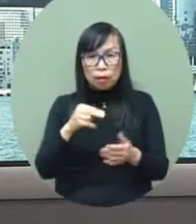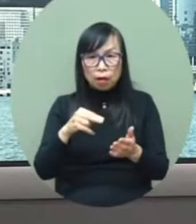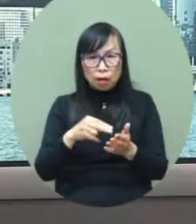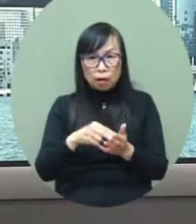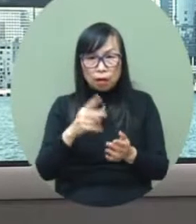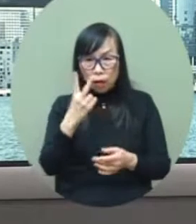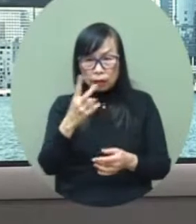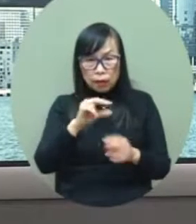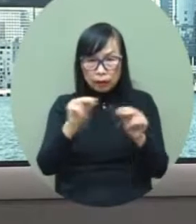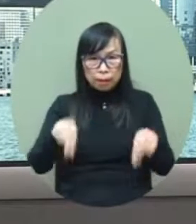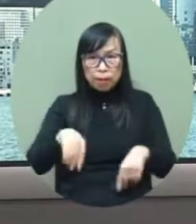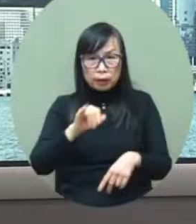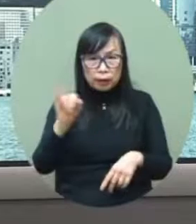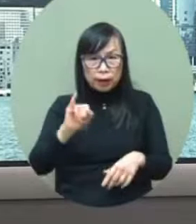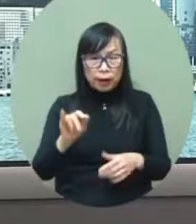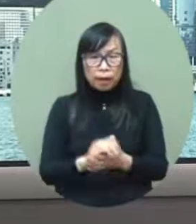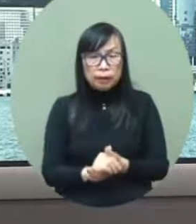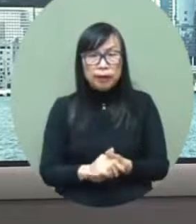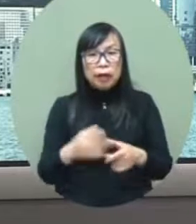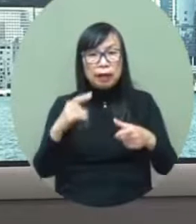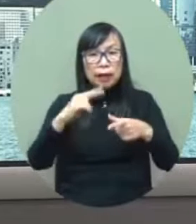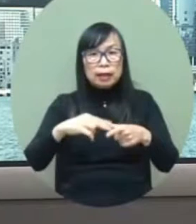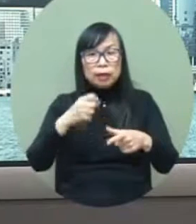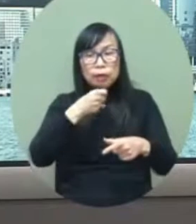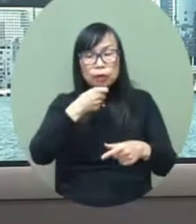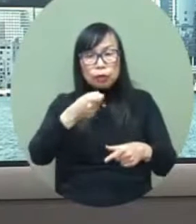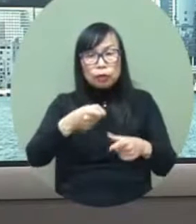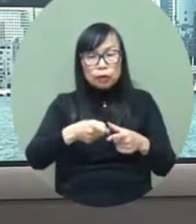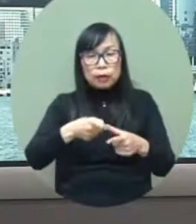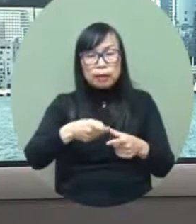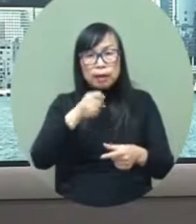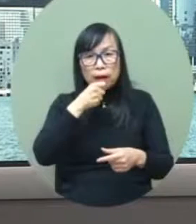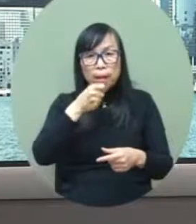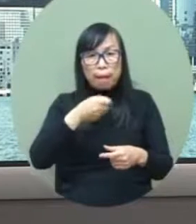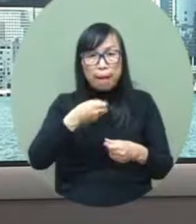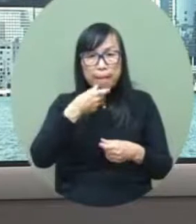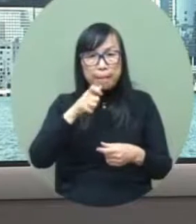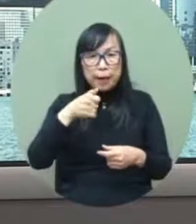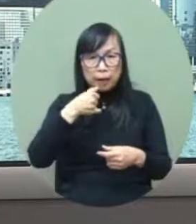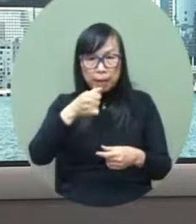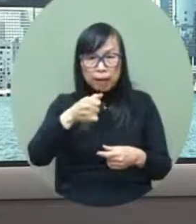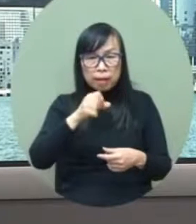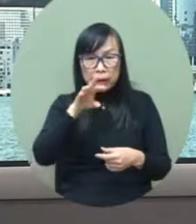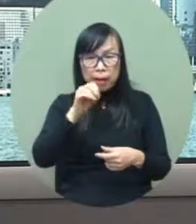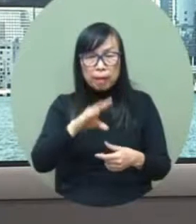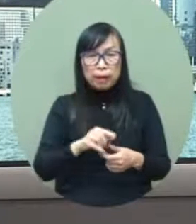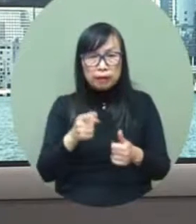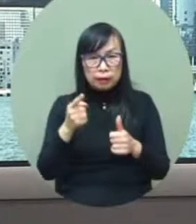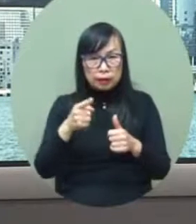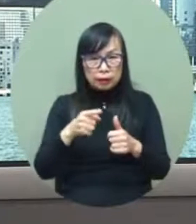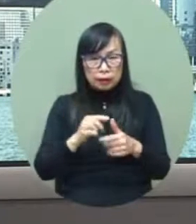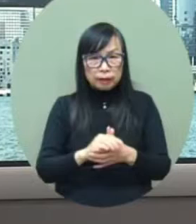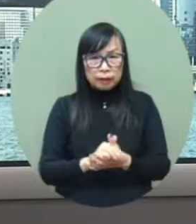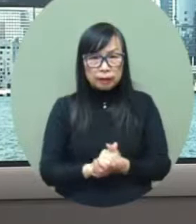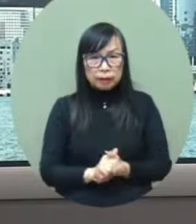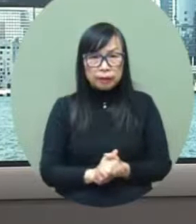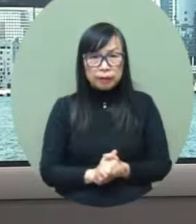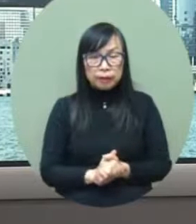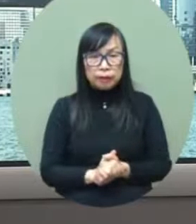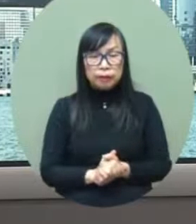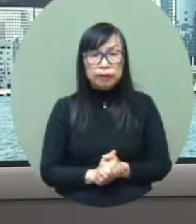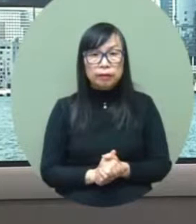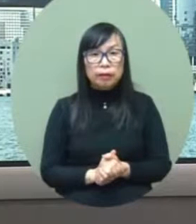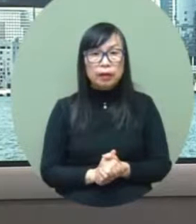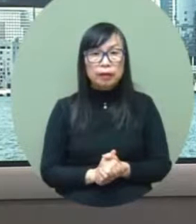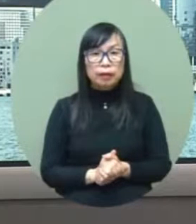open to questions please limit yourself to two questions please first identify your purse press outlet and use our microphone we will start